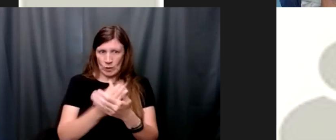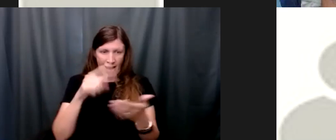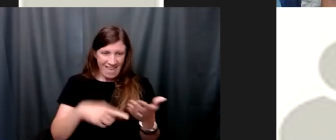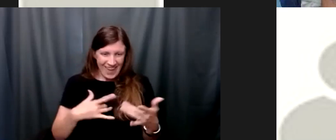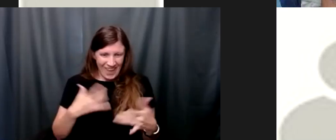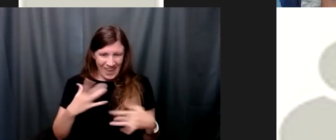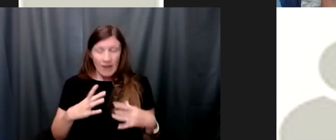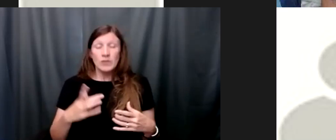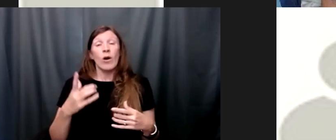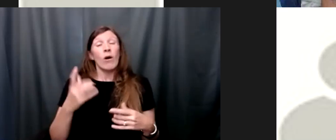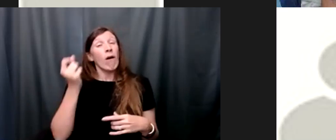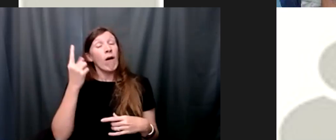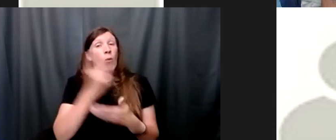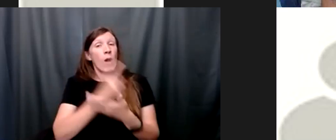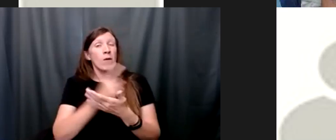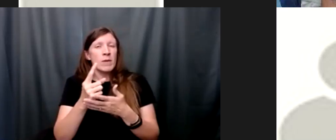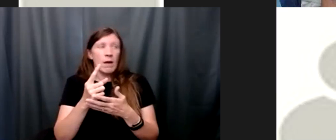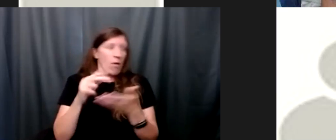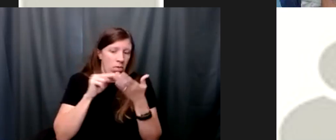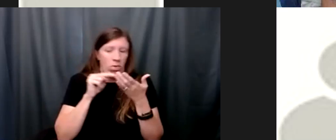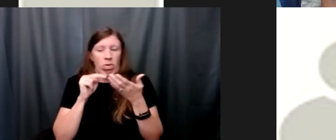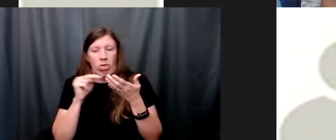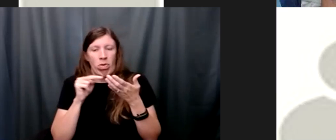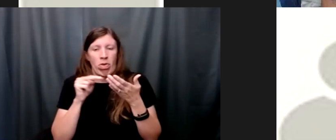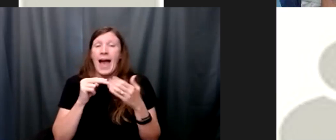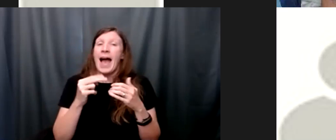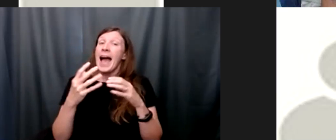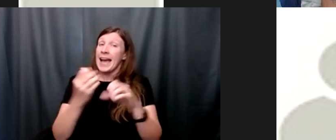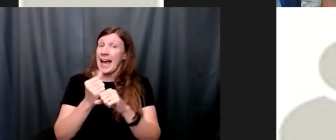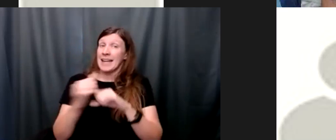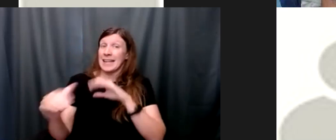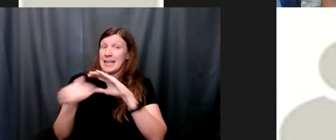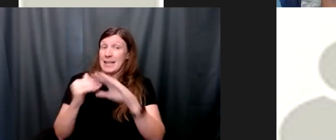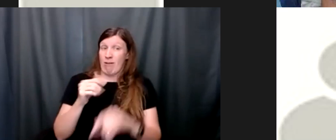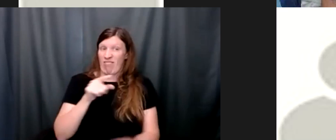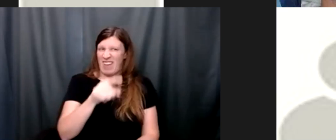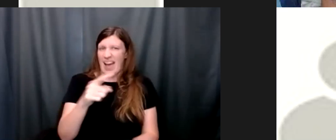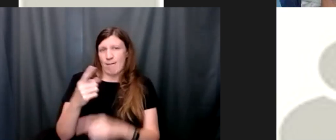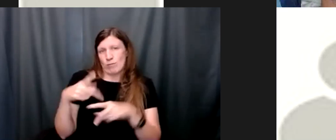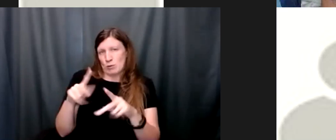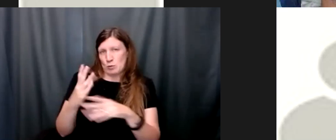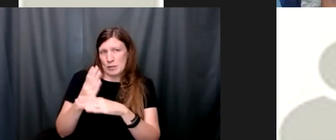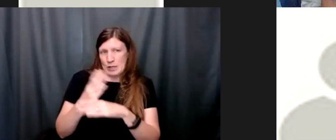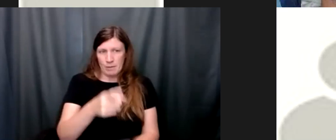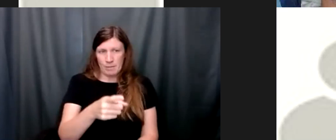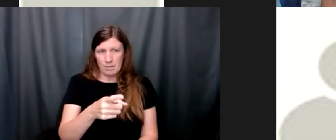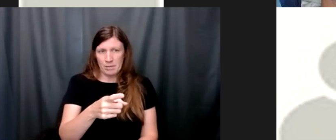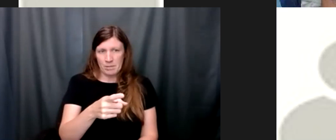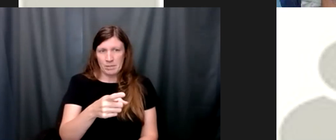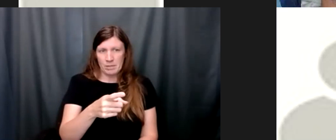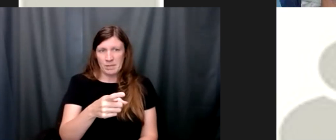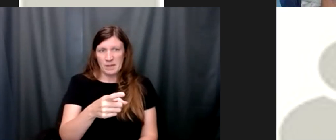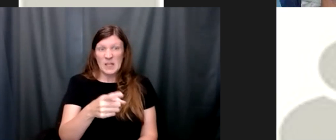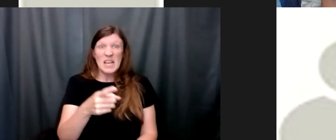email from su linda who had given permission to help me follow up with emails and it said this stop rechecking your